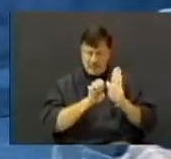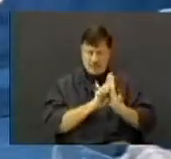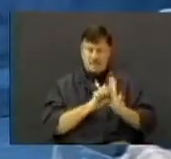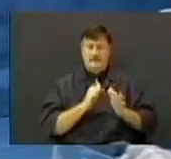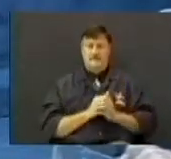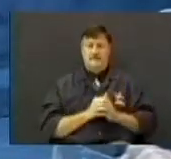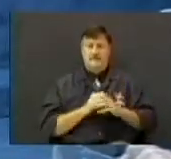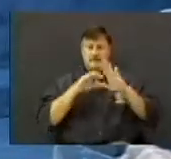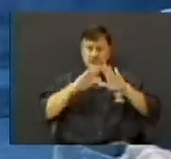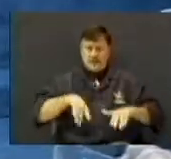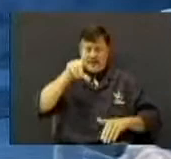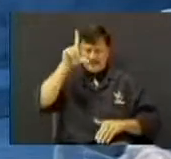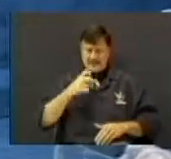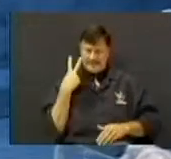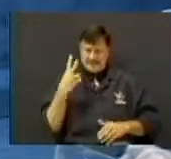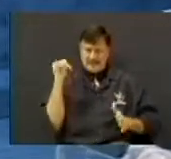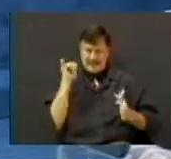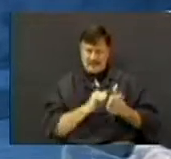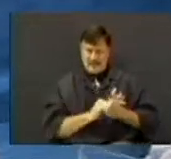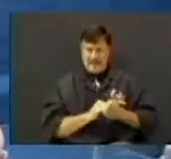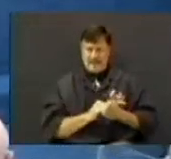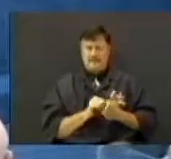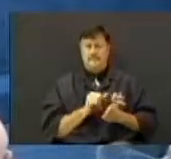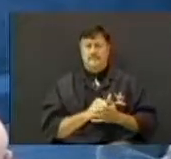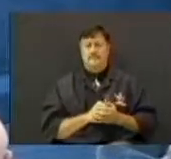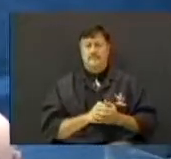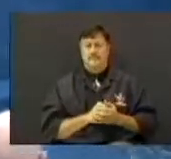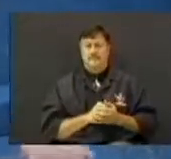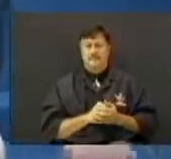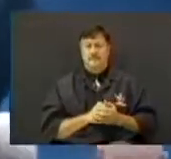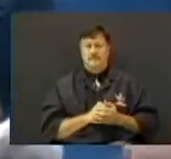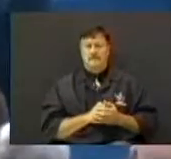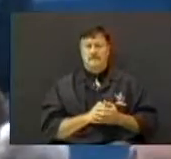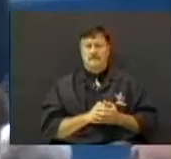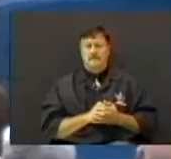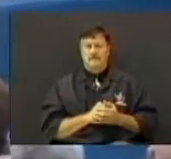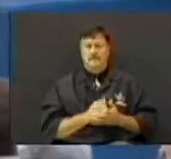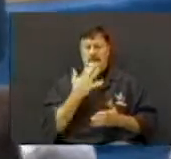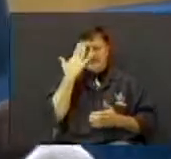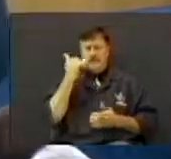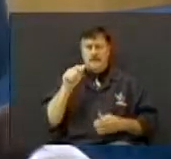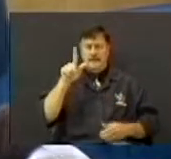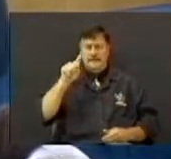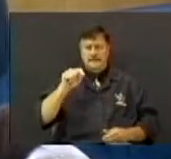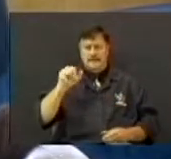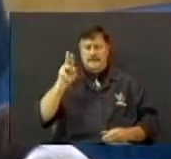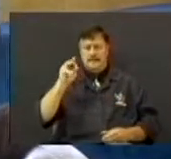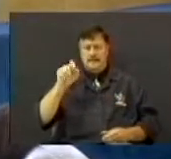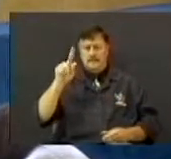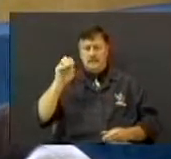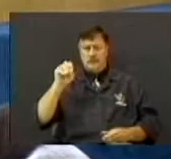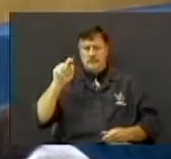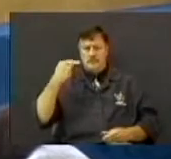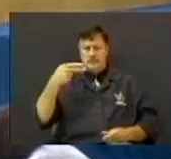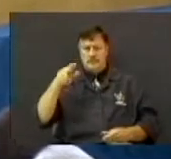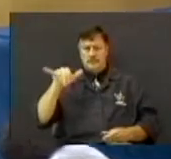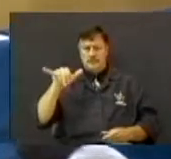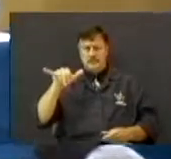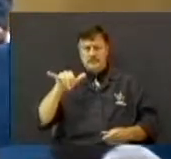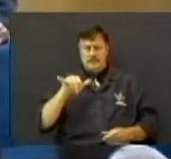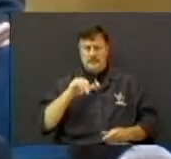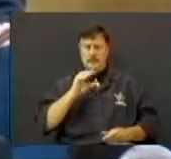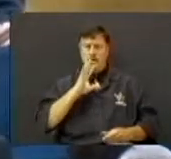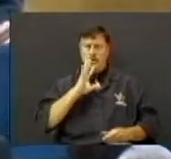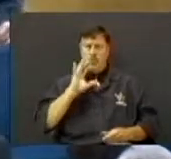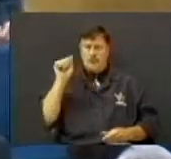Your kids need to see that. That's where they, that's why Timothy was the man that he was. He had an example.